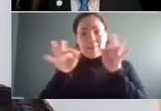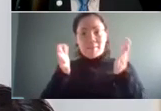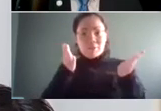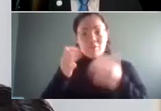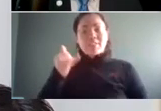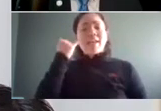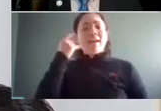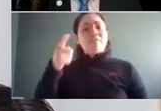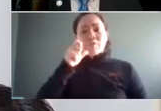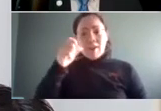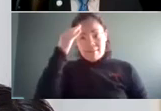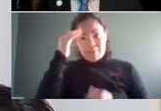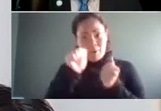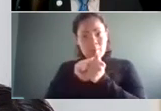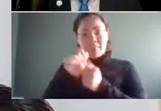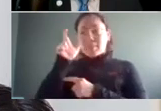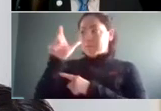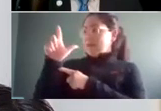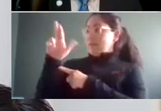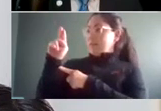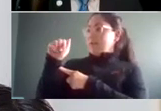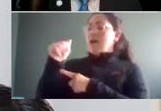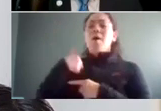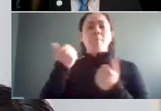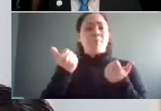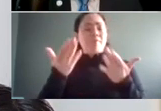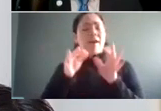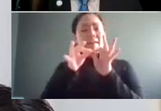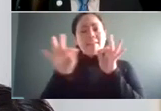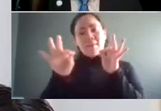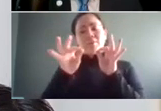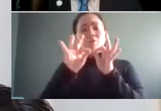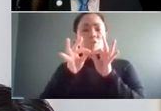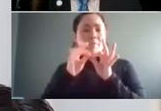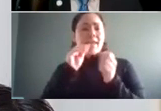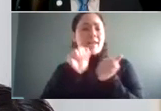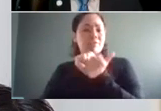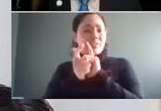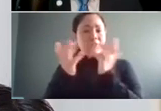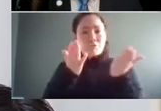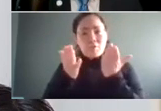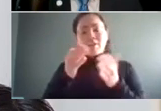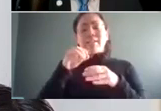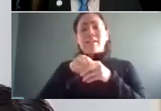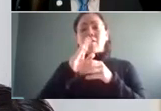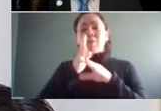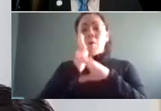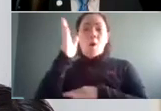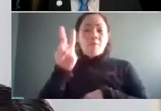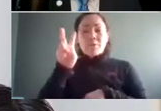not familiar with Luna, Luna provides language translation and interpretation services in over 200 languages